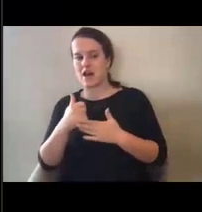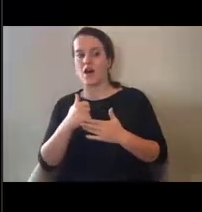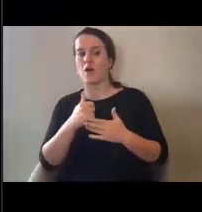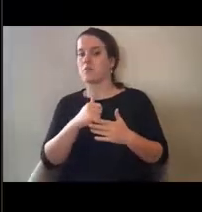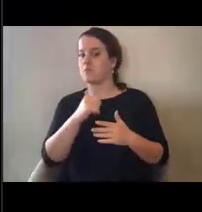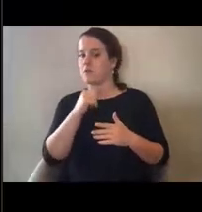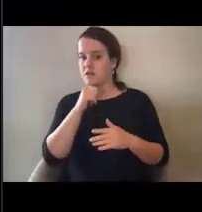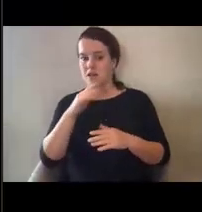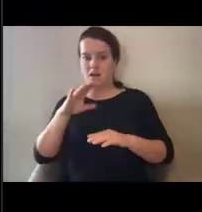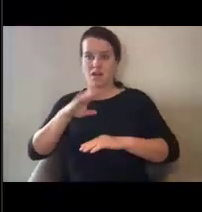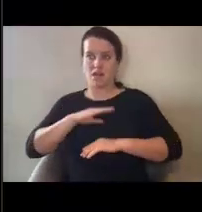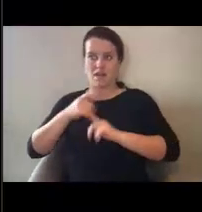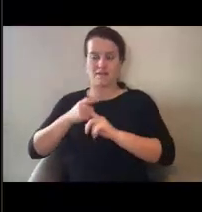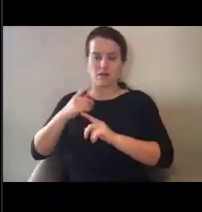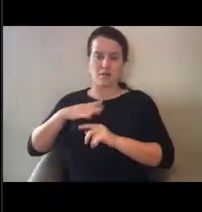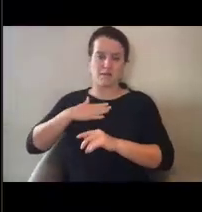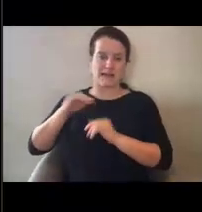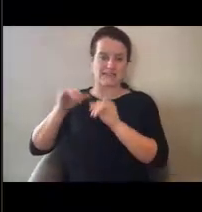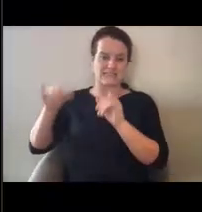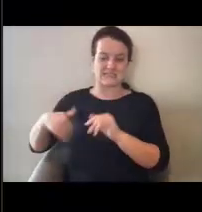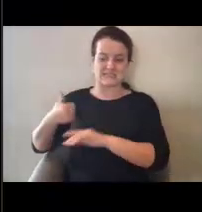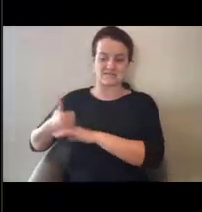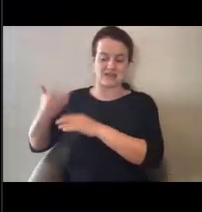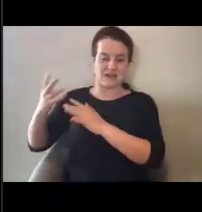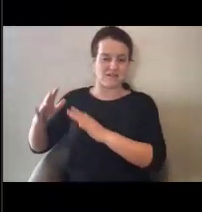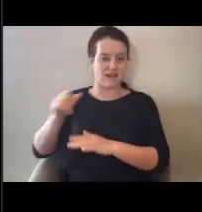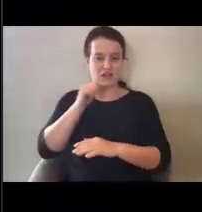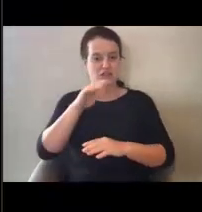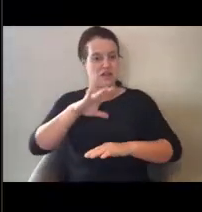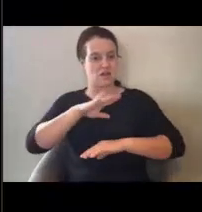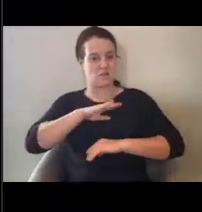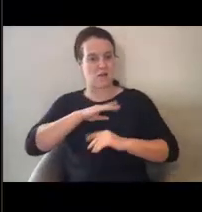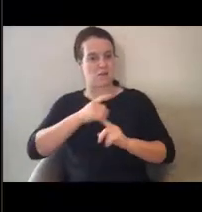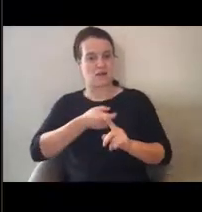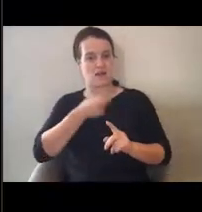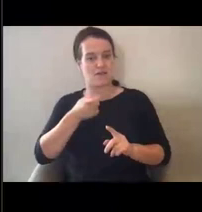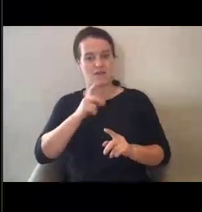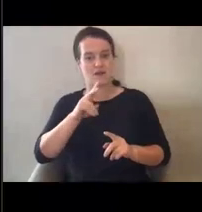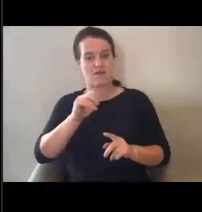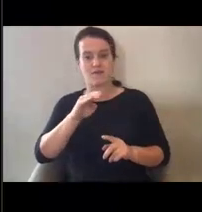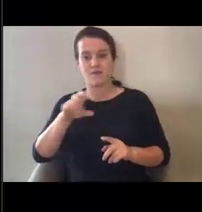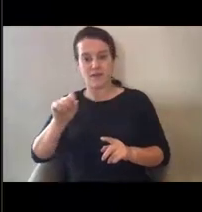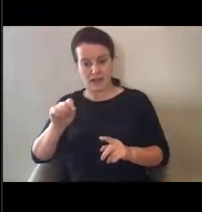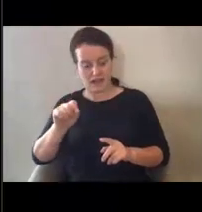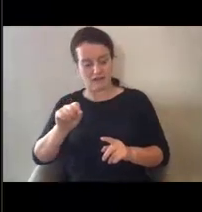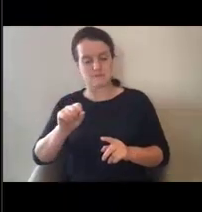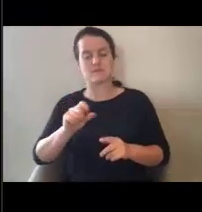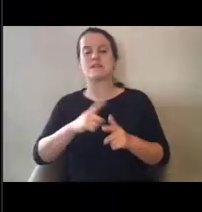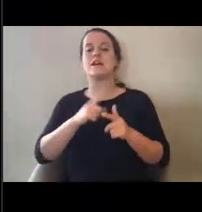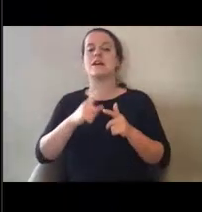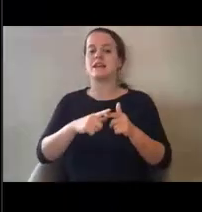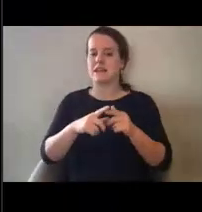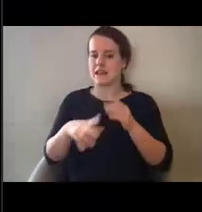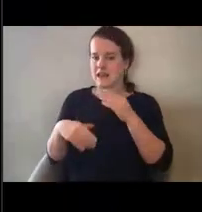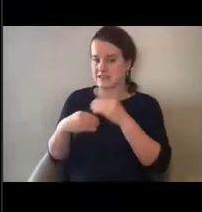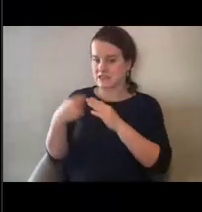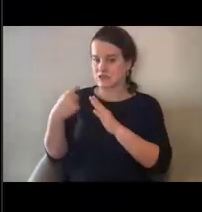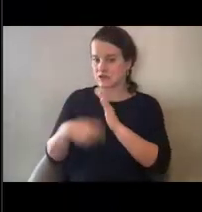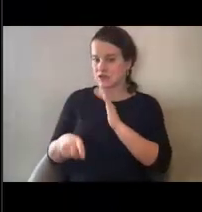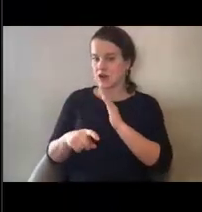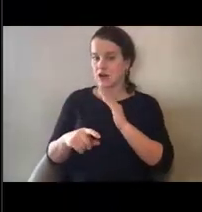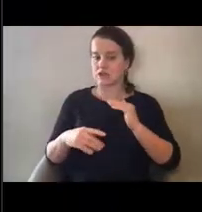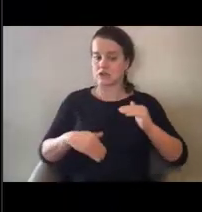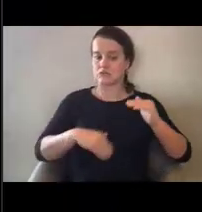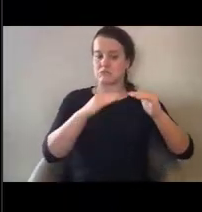met by their existing systems and processes, and is not being properly met by BAMs, um, additional costs to meet those IT